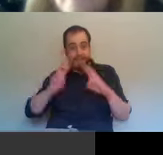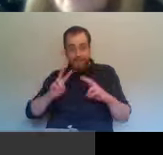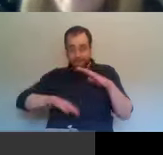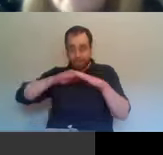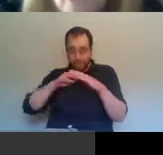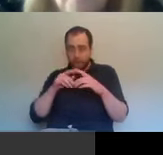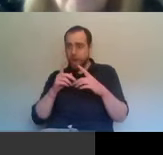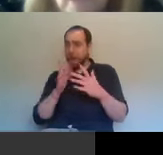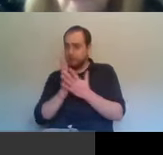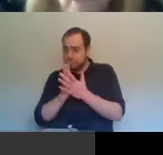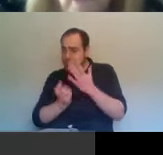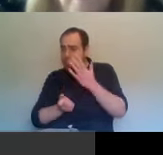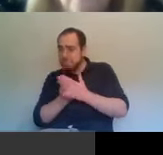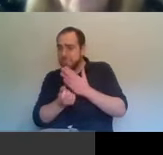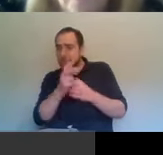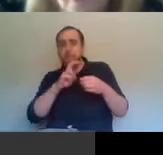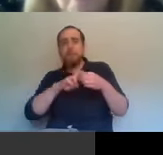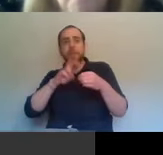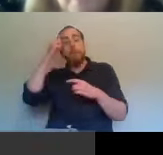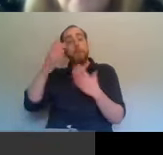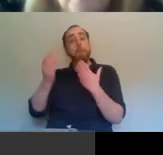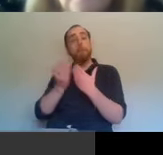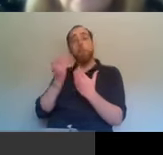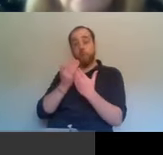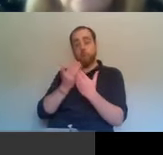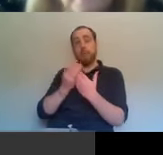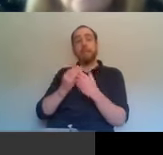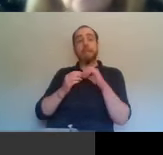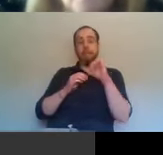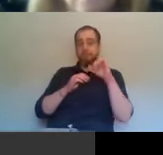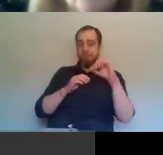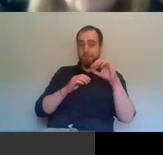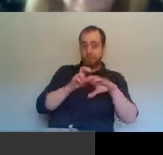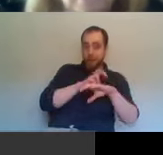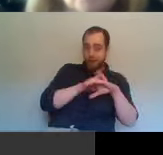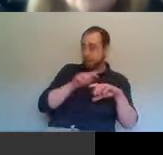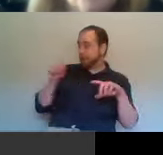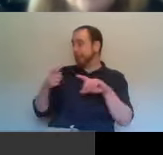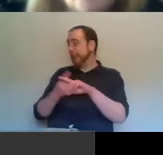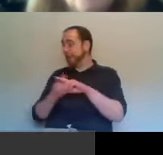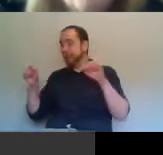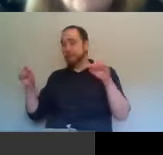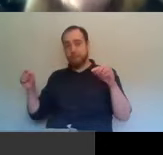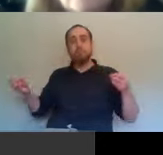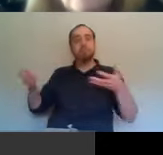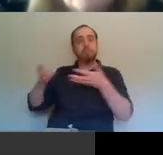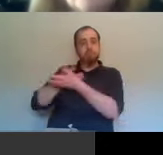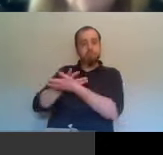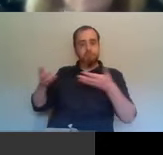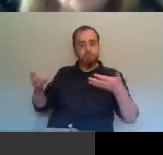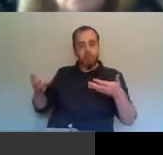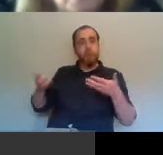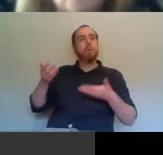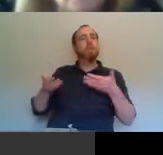more east-west, uh, for, for the Republic than north-south. And it will build slightly